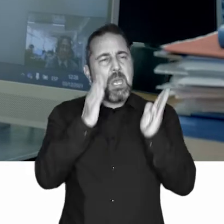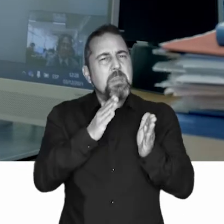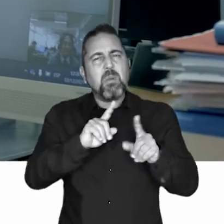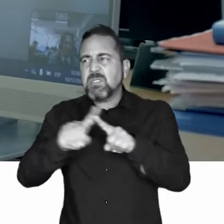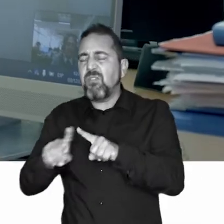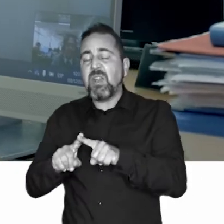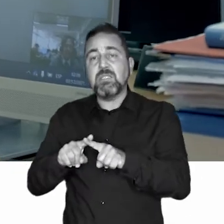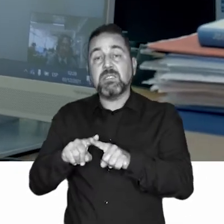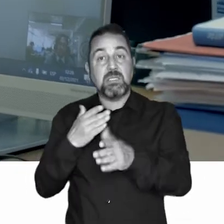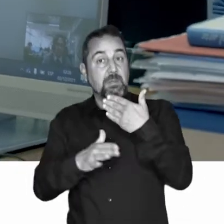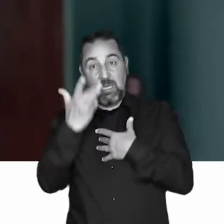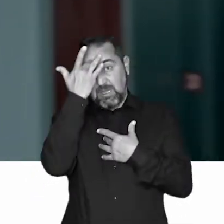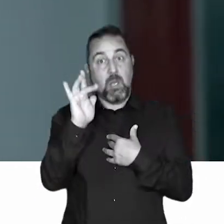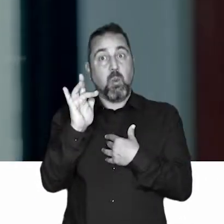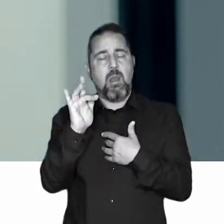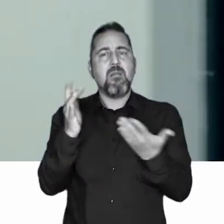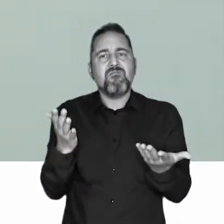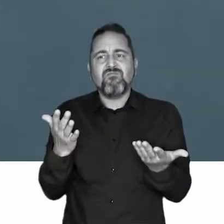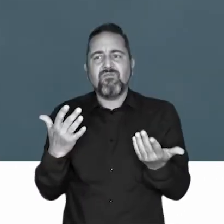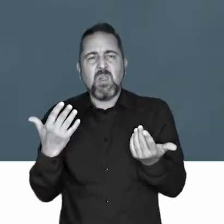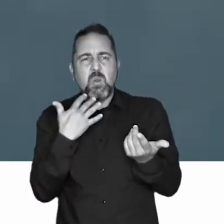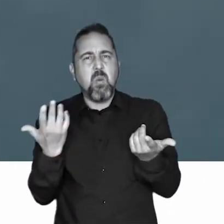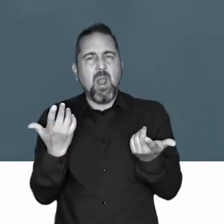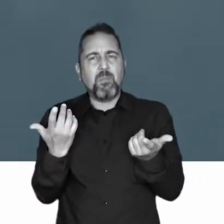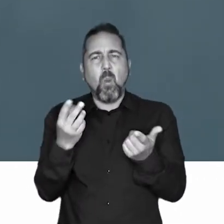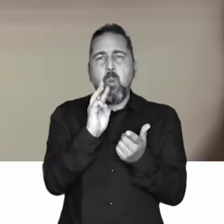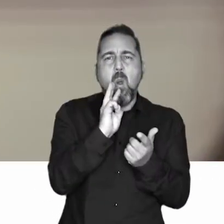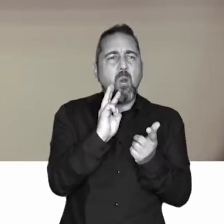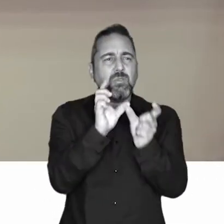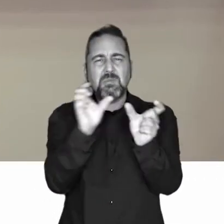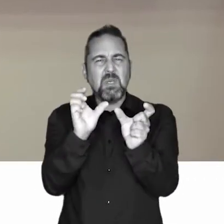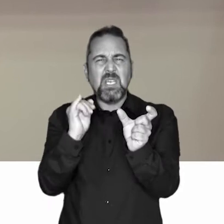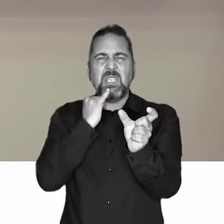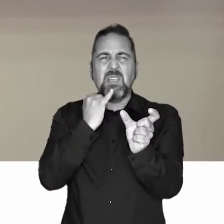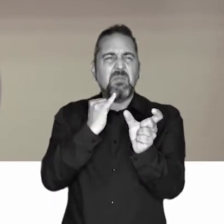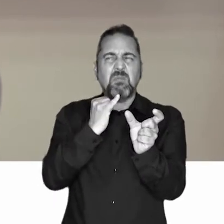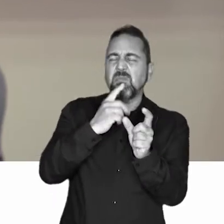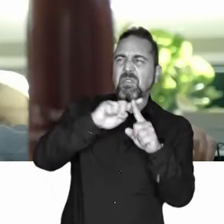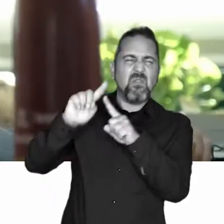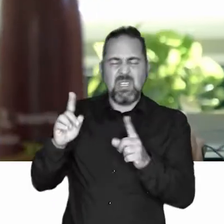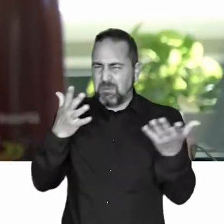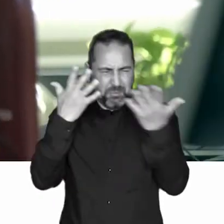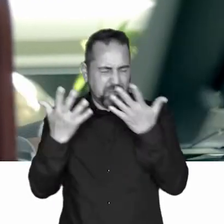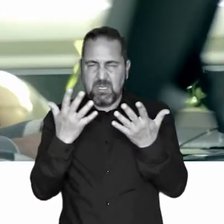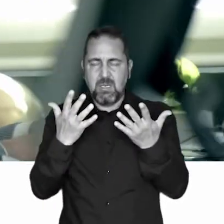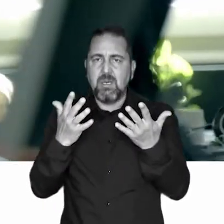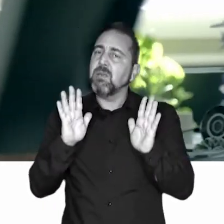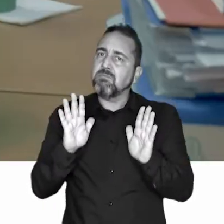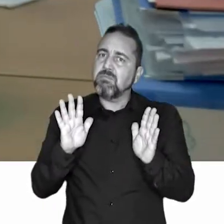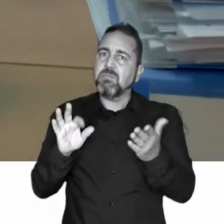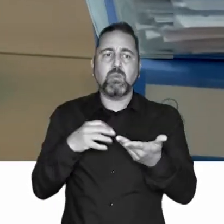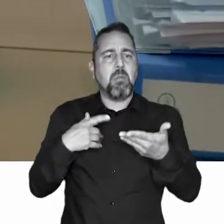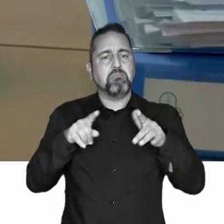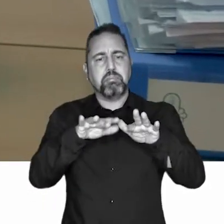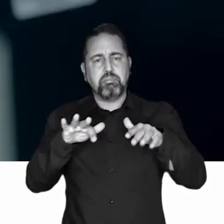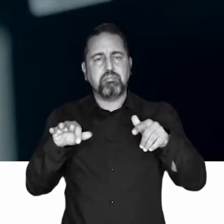and easy to use. Some people with intellectual disabilities are better able to understand a text if it does not contain technical